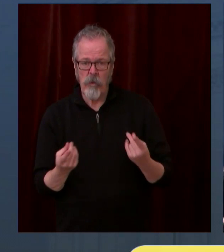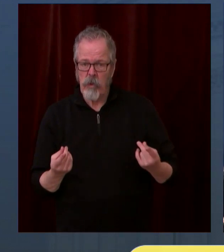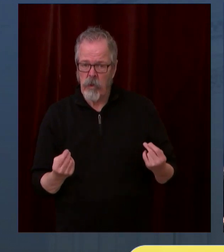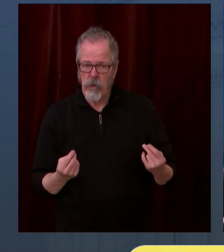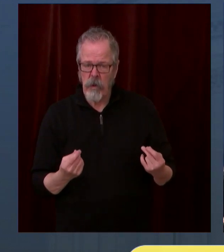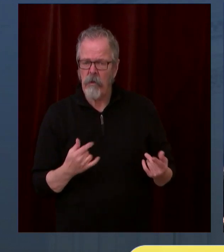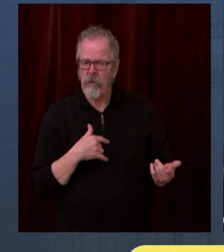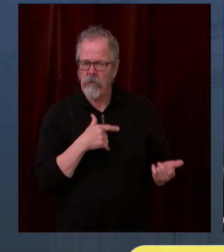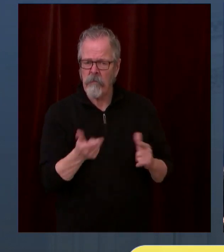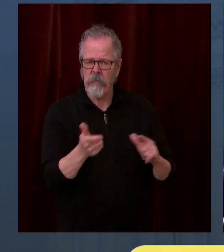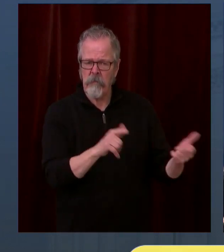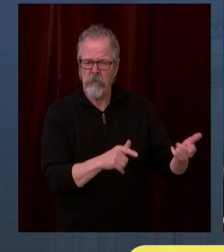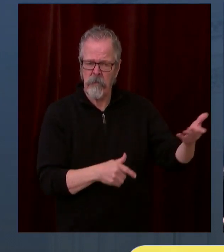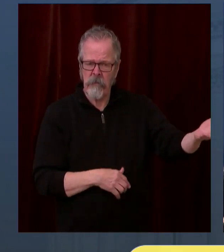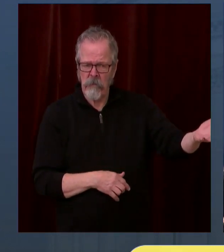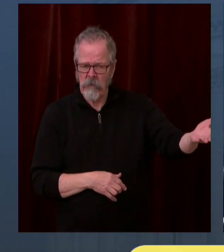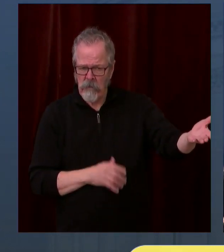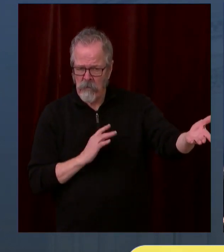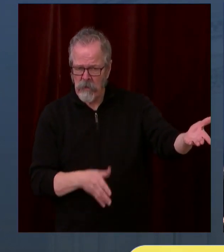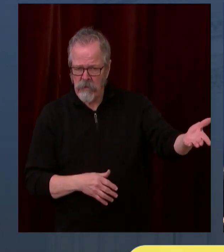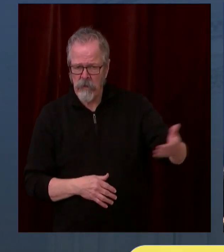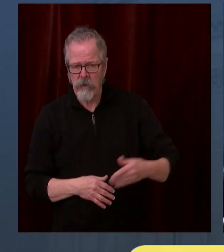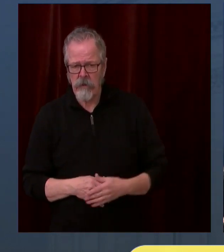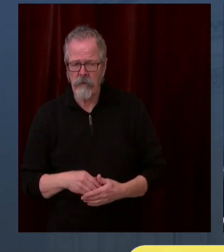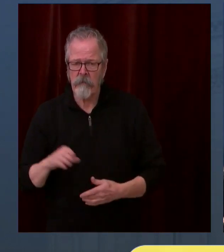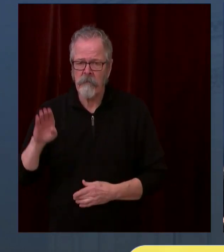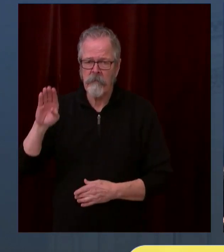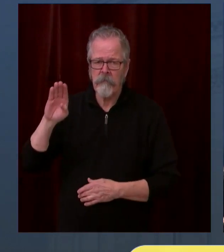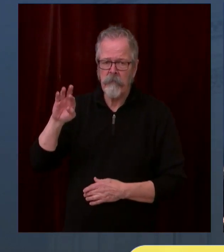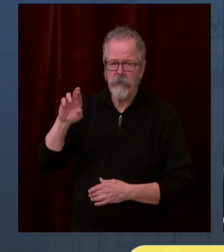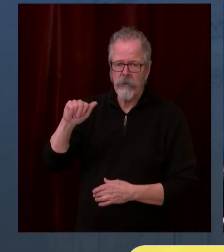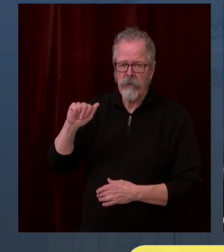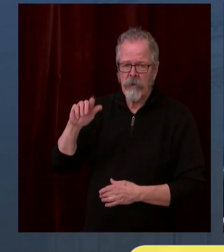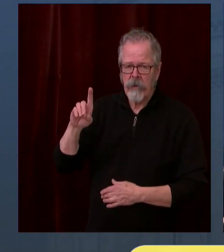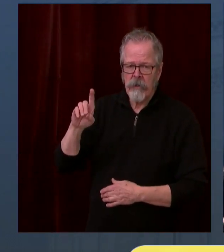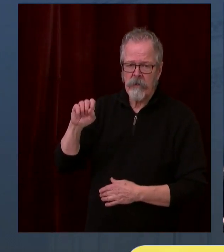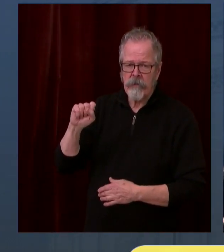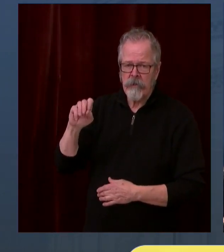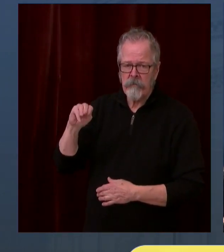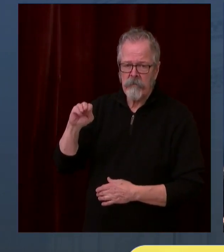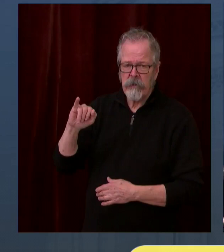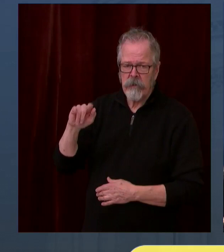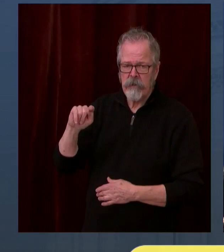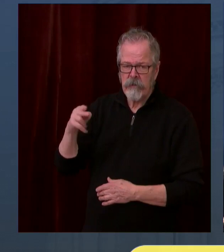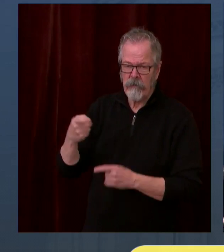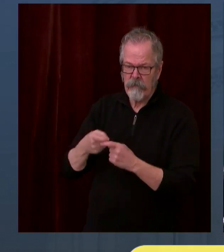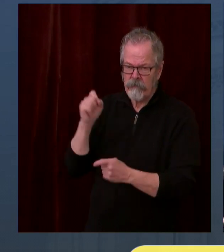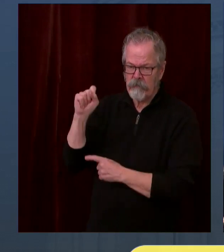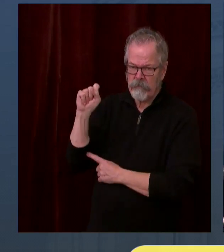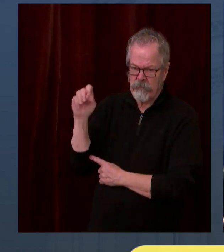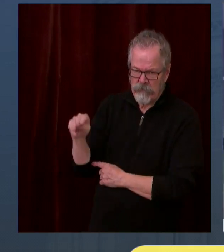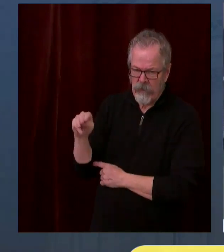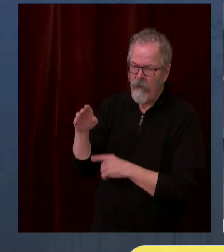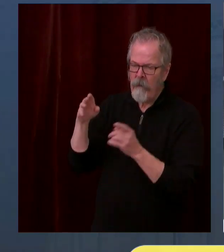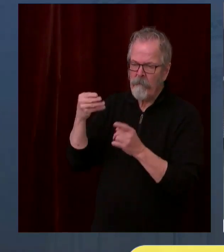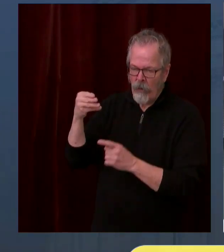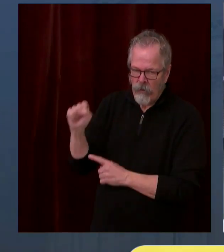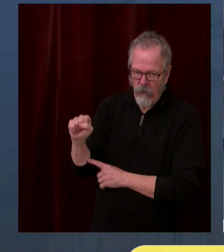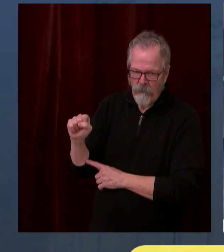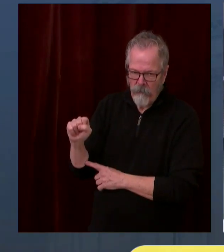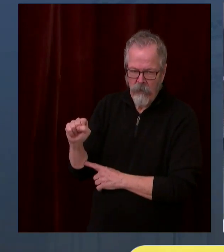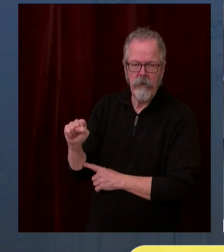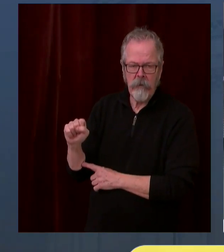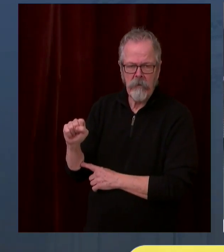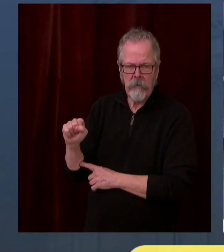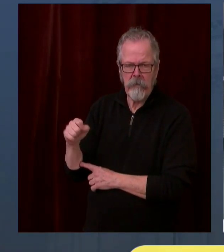Sure. This is Brad Smith. I'm certainly happy to talk about what we are doing at Microsoft. I've addressed a little bit of this already. First, I